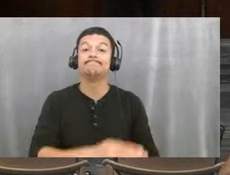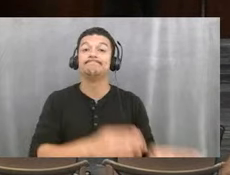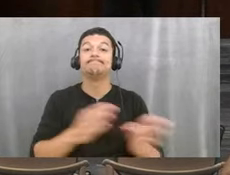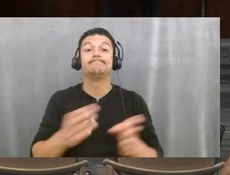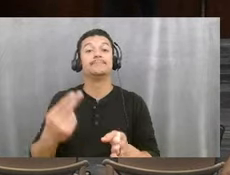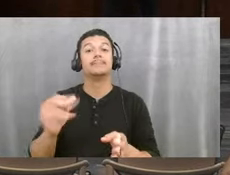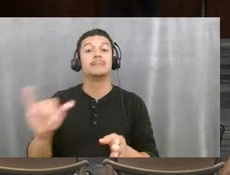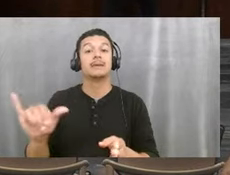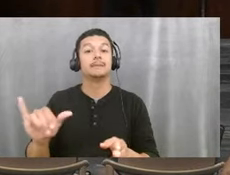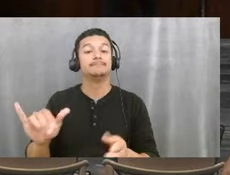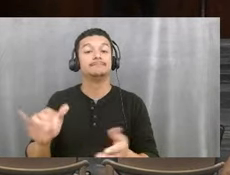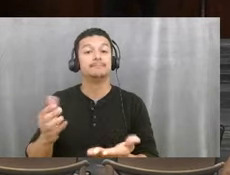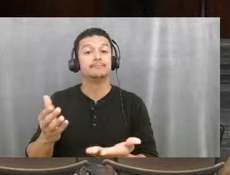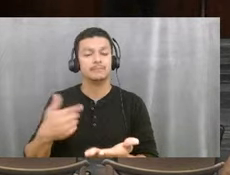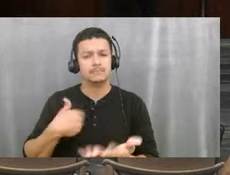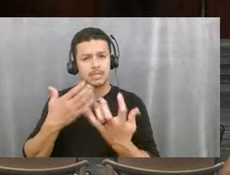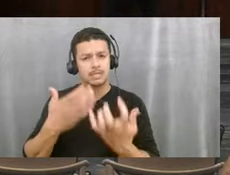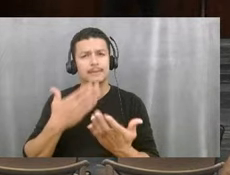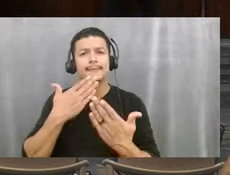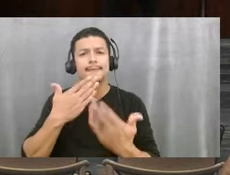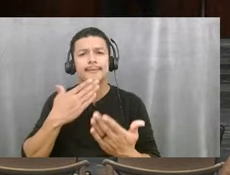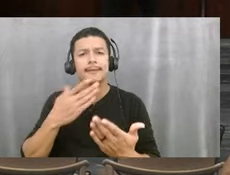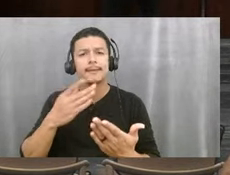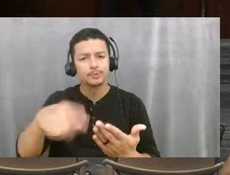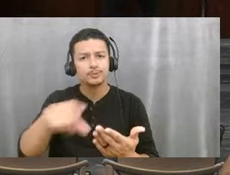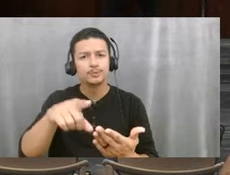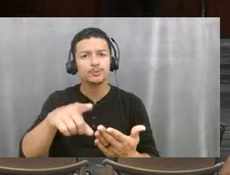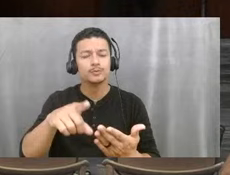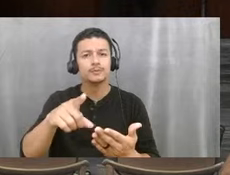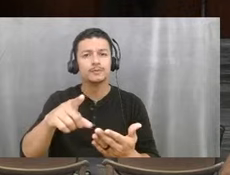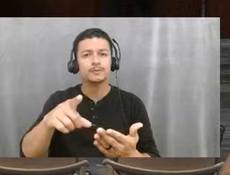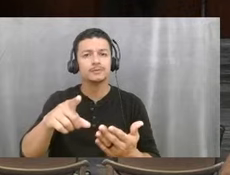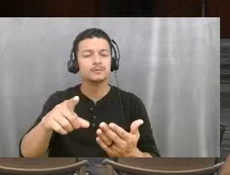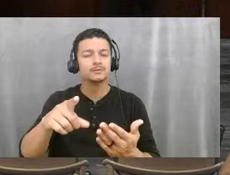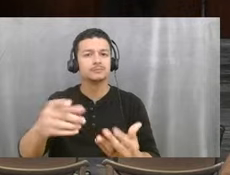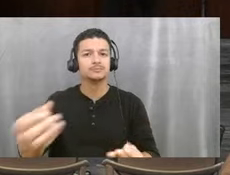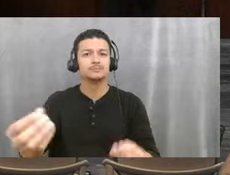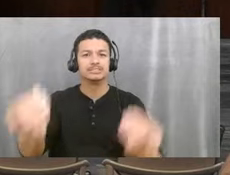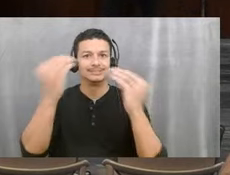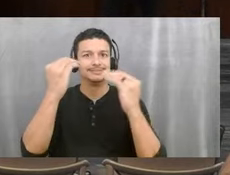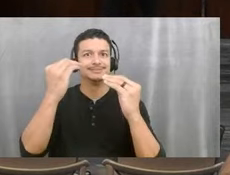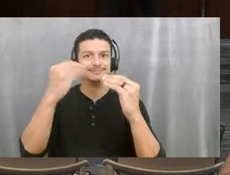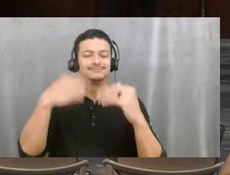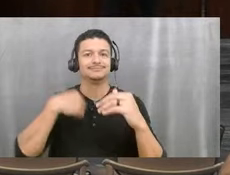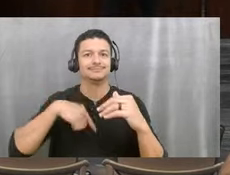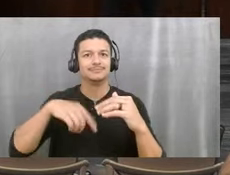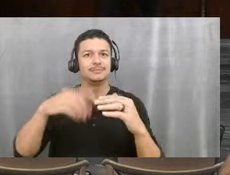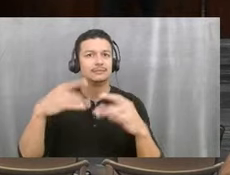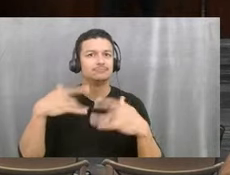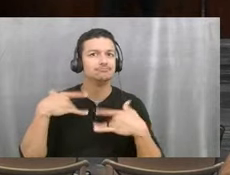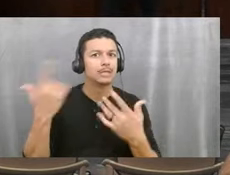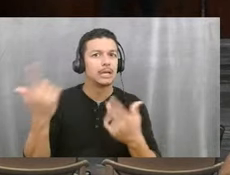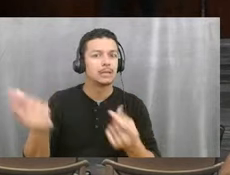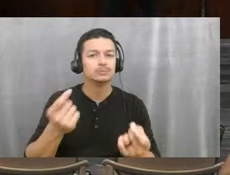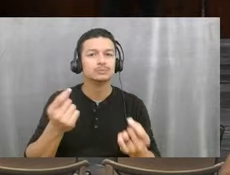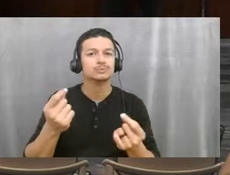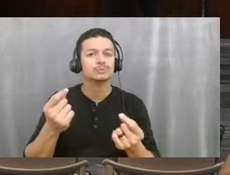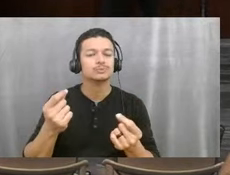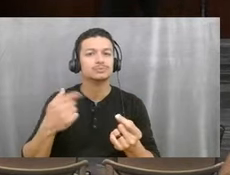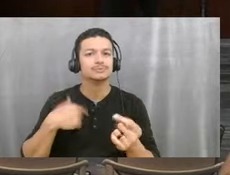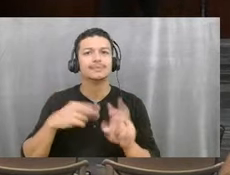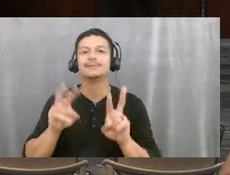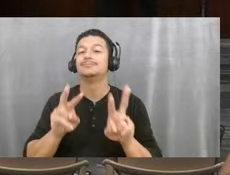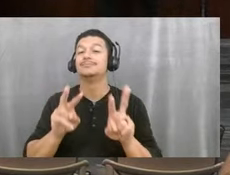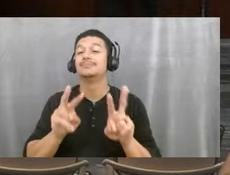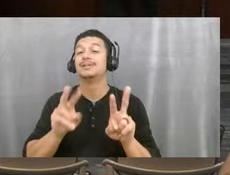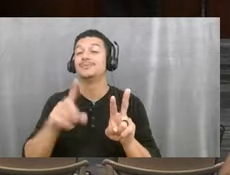I just want to thank you for the enlightenment of what's going on there. And I'm looking forward to you guys getting